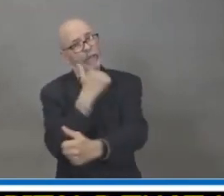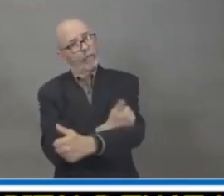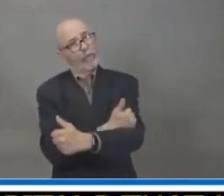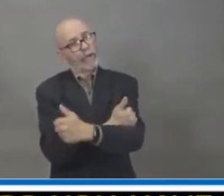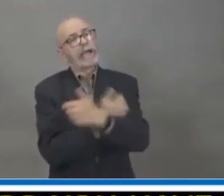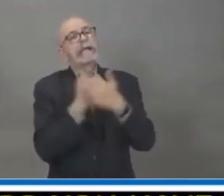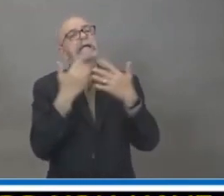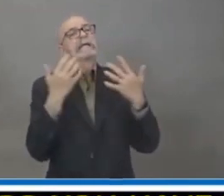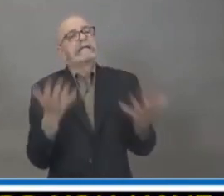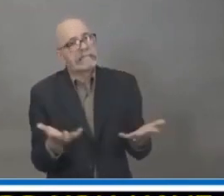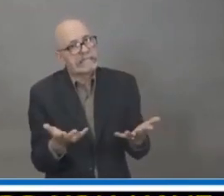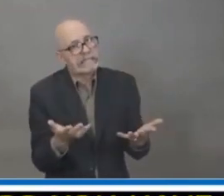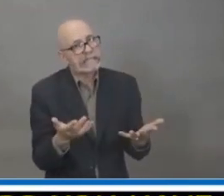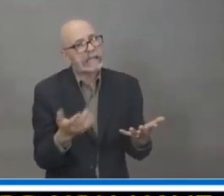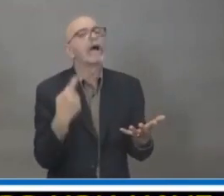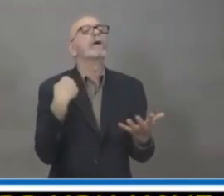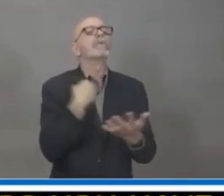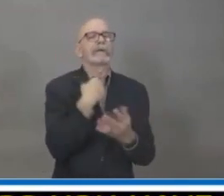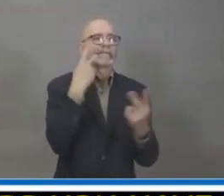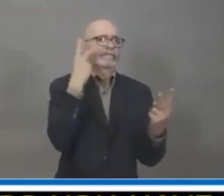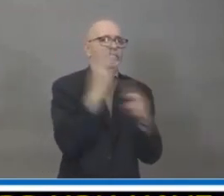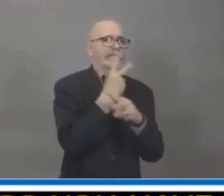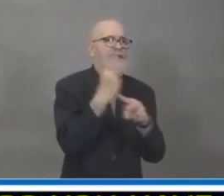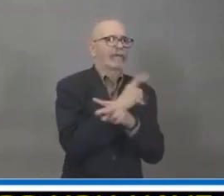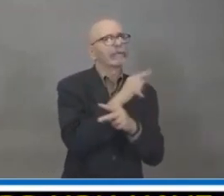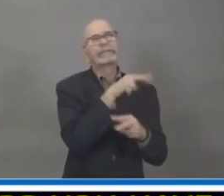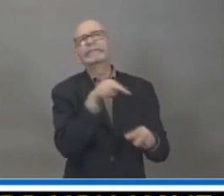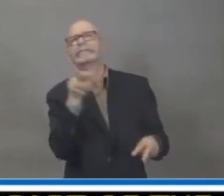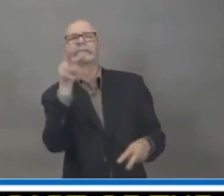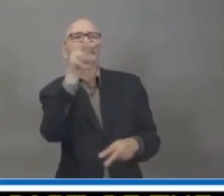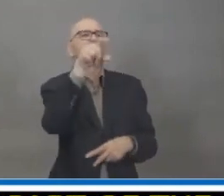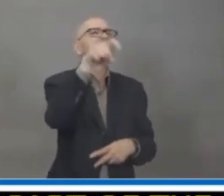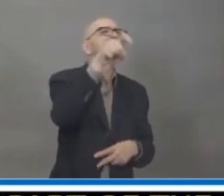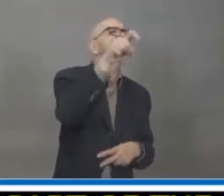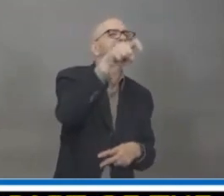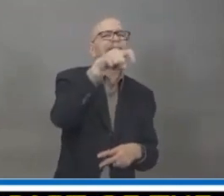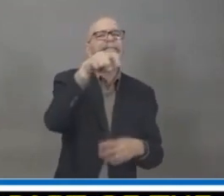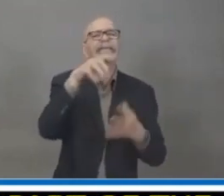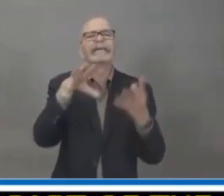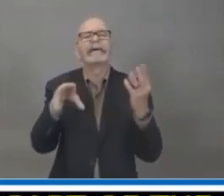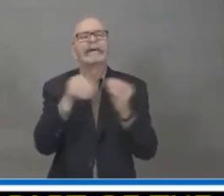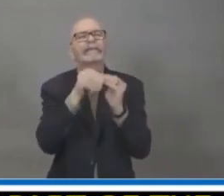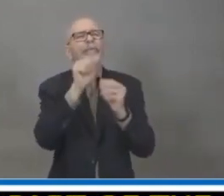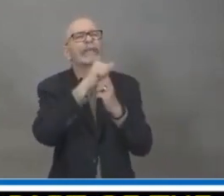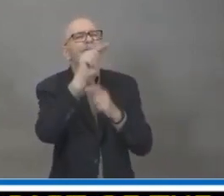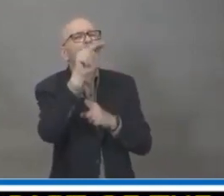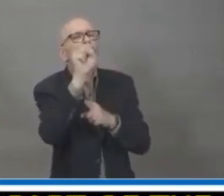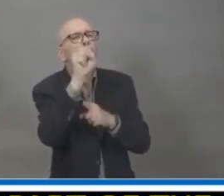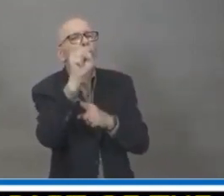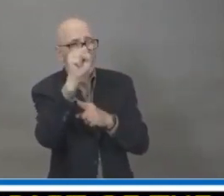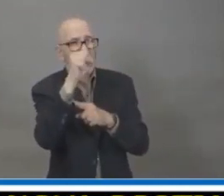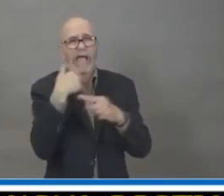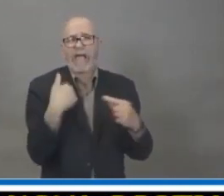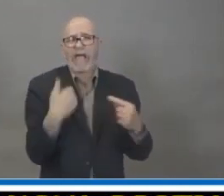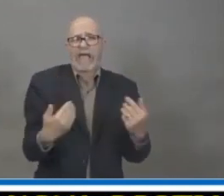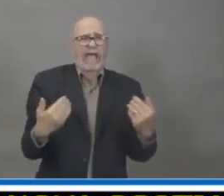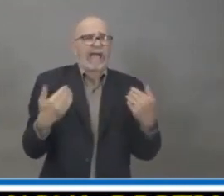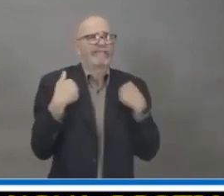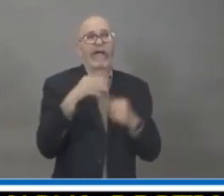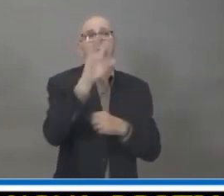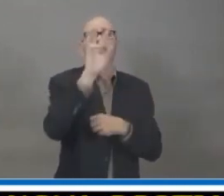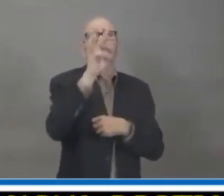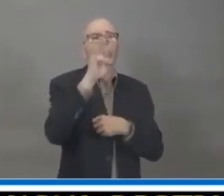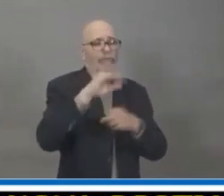Authority is looking at how we make sure that across the province, that's why we have six COVID units in all of our regional hospitals.